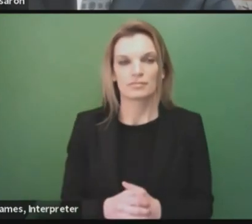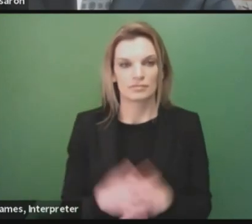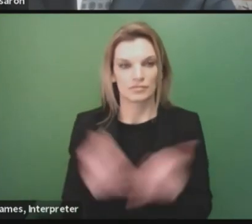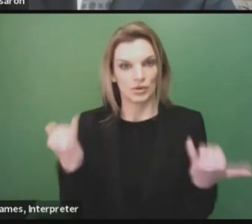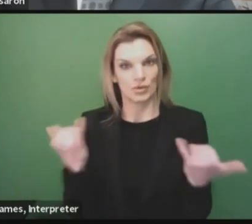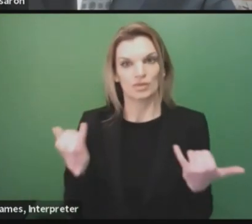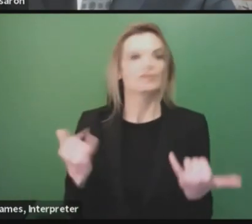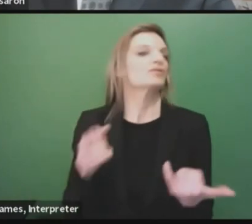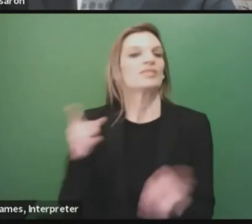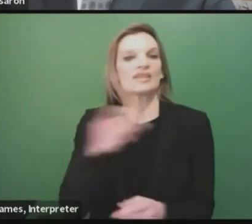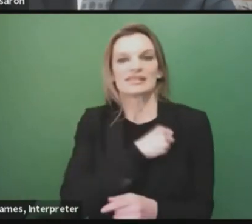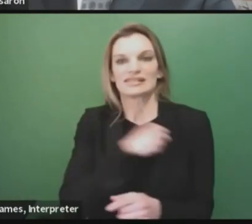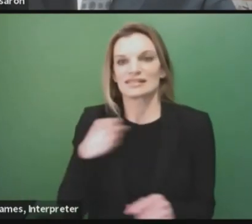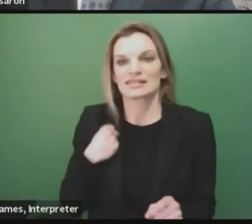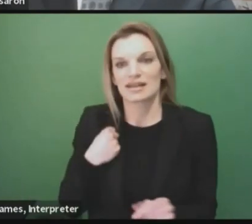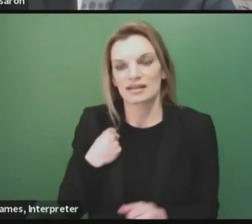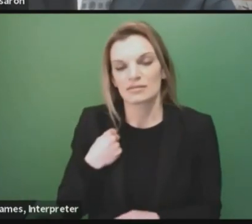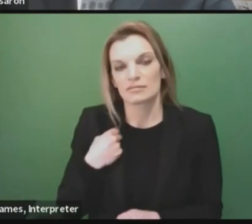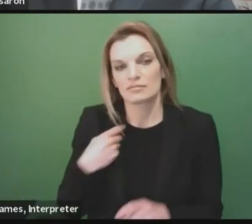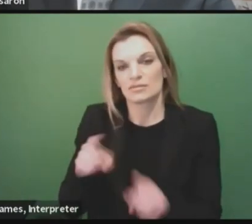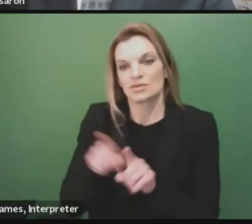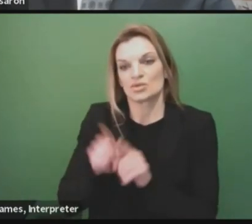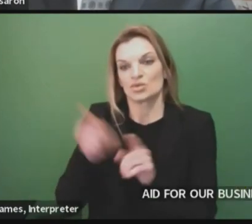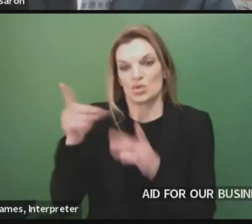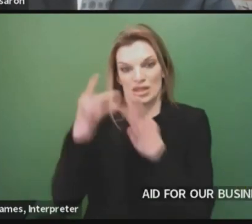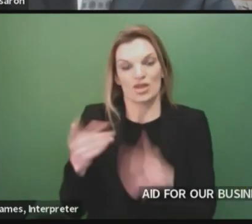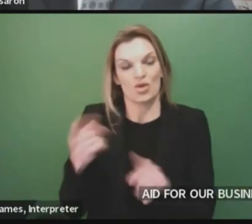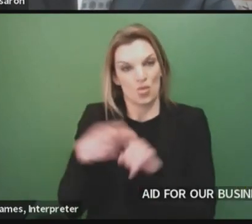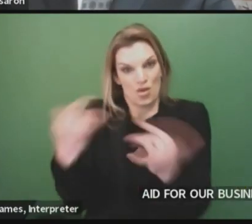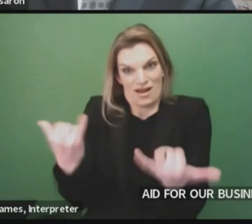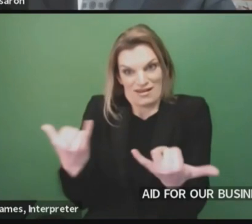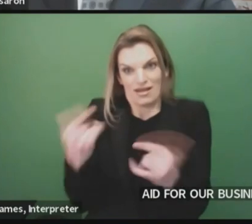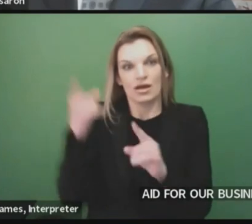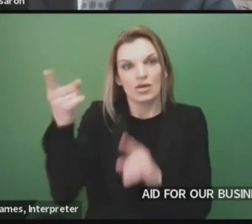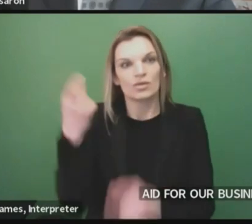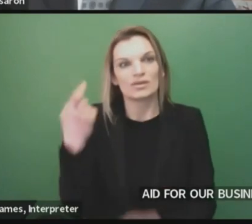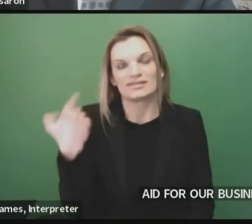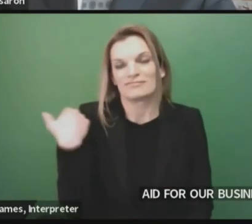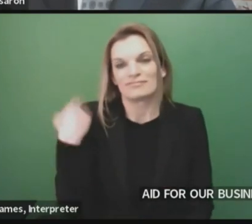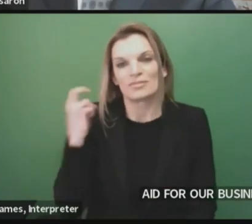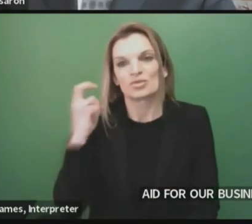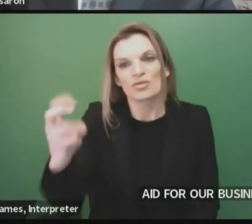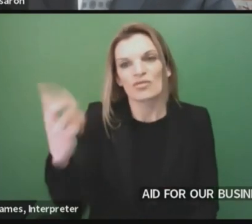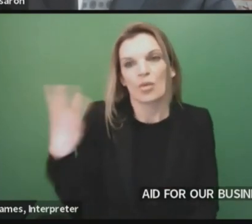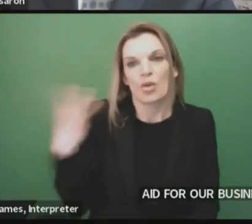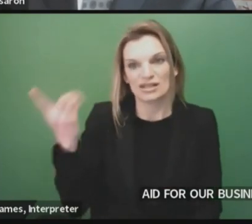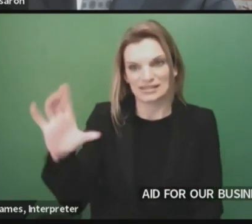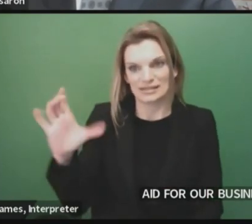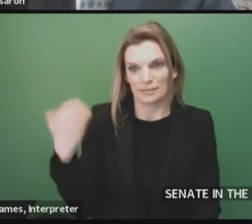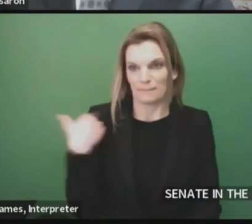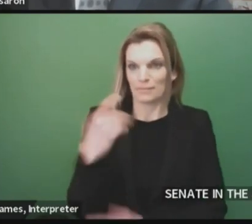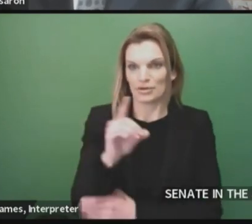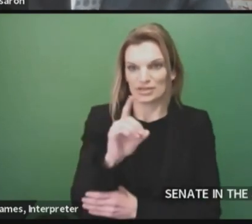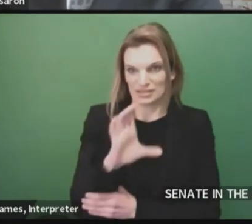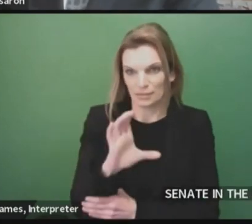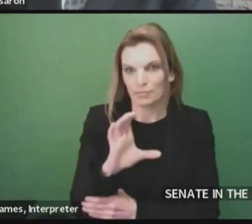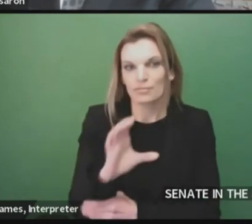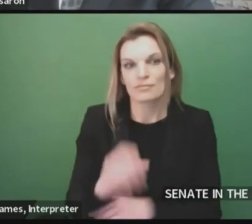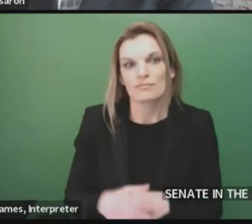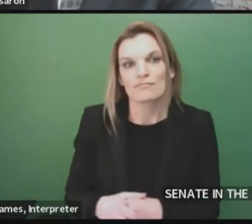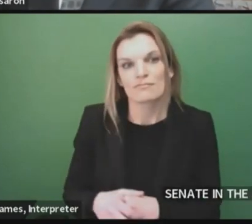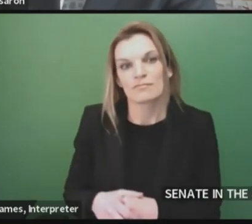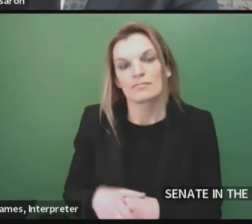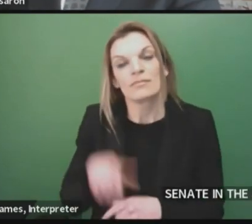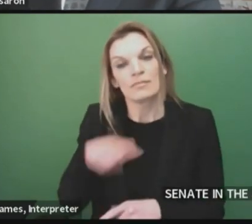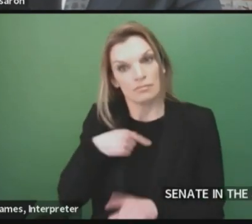most previous, as well as the current leader in the House, traveled to Washington, D.C. in December, and they said that they were